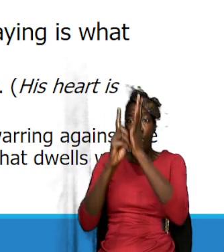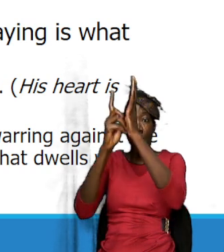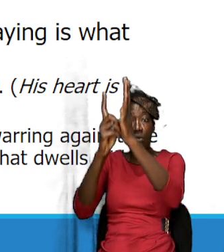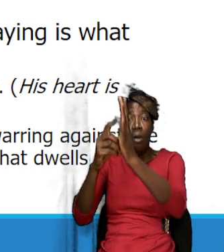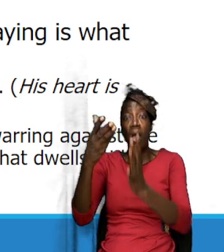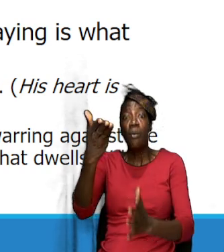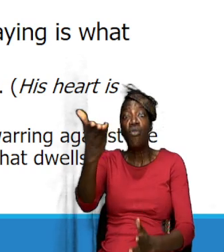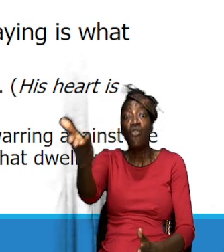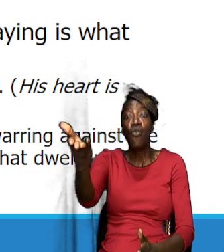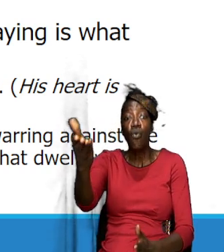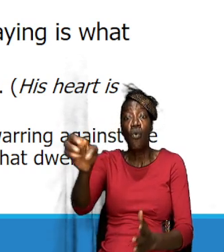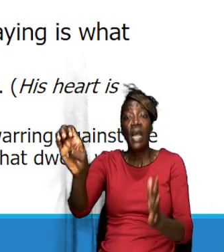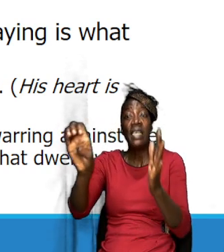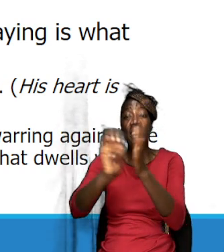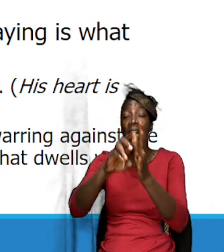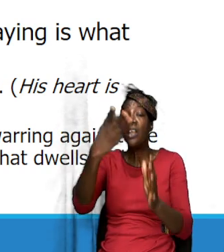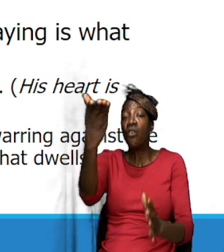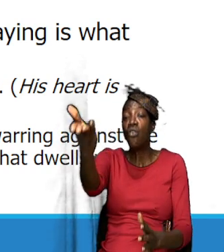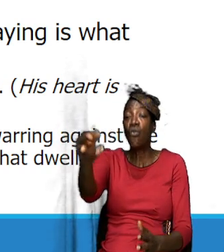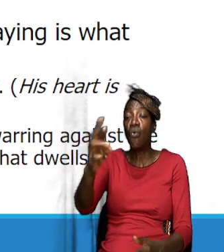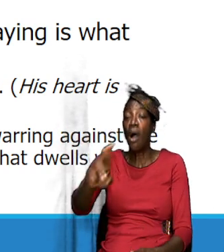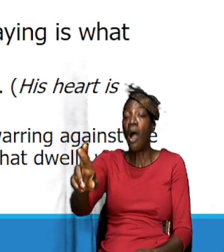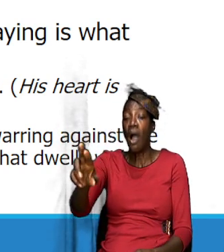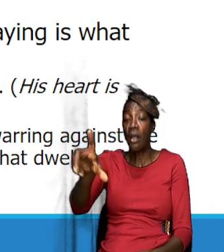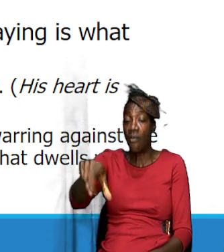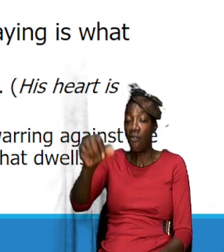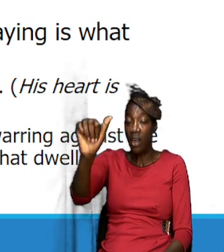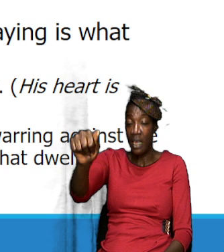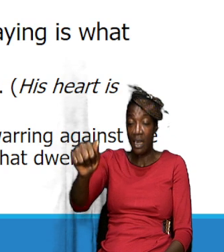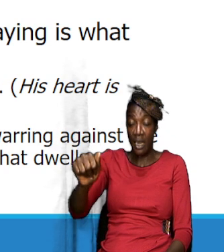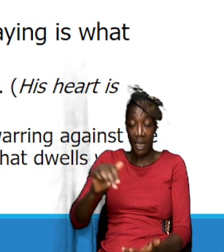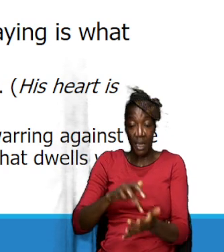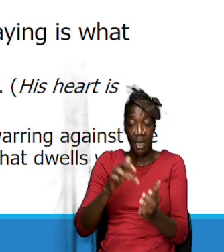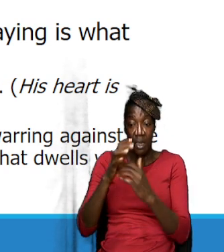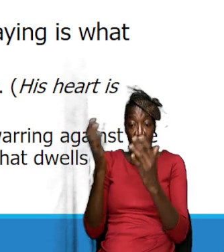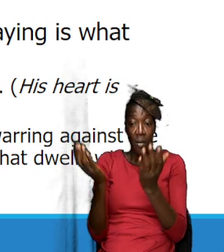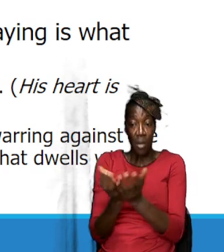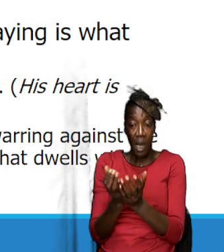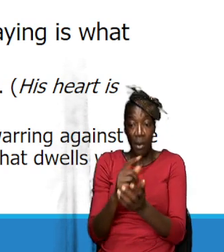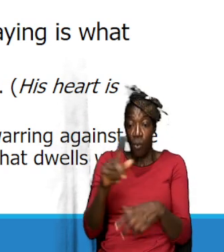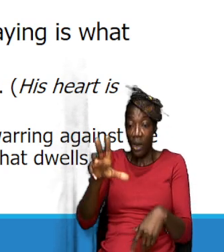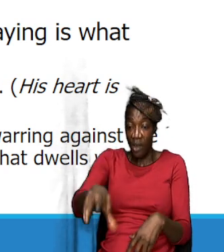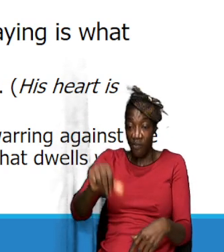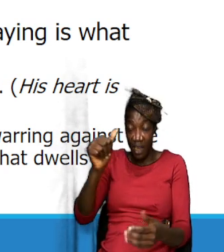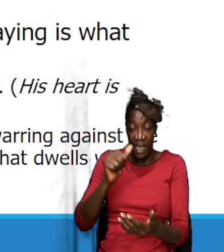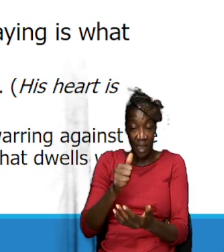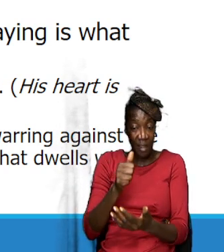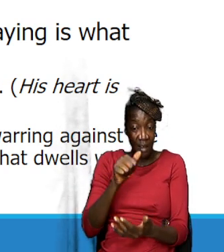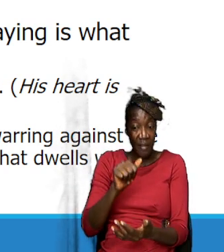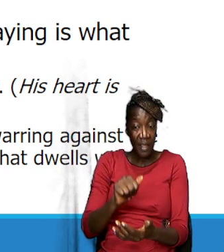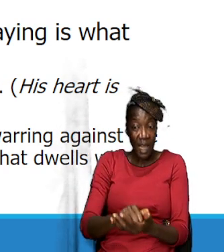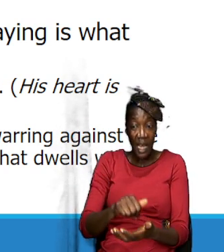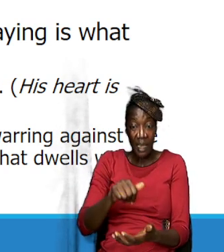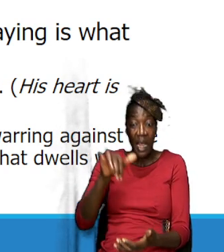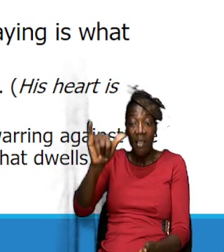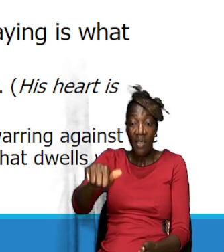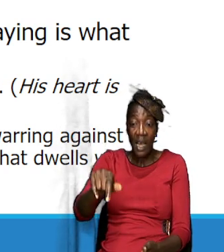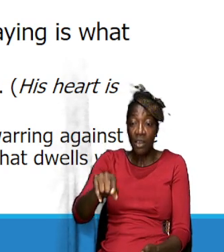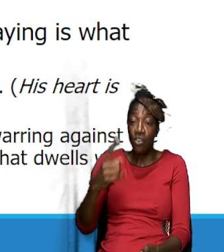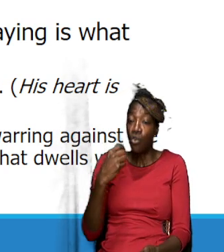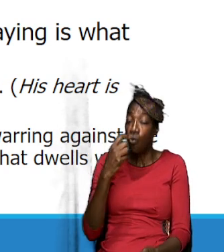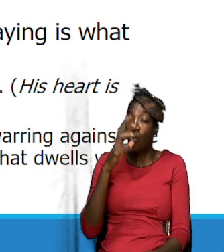are and you can find that scripture and when you find that scripture know that that is who you are